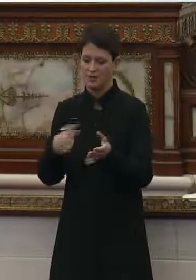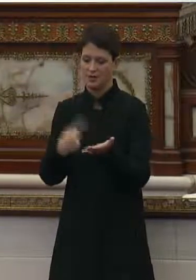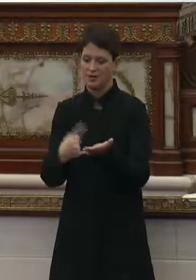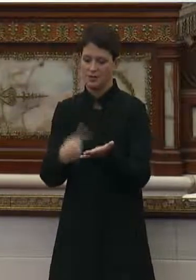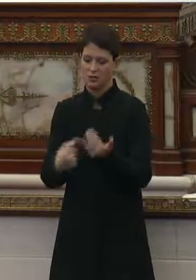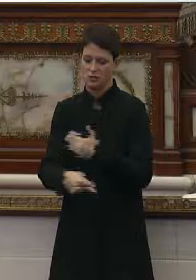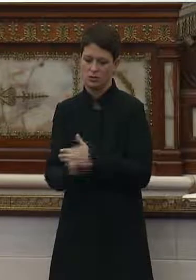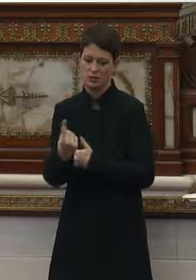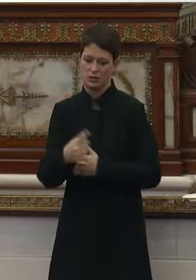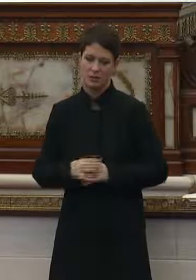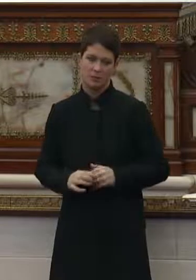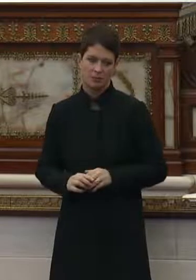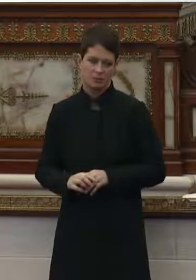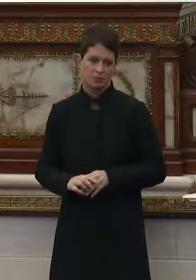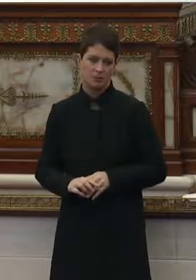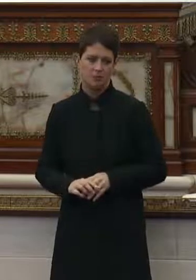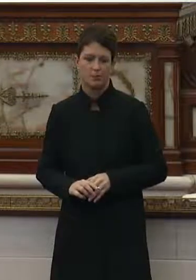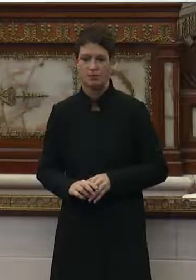hearing today.